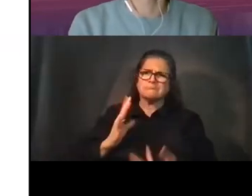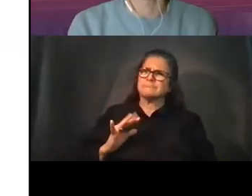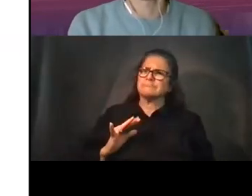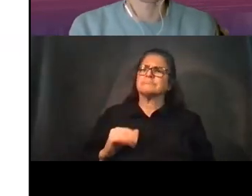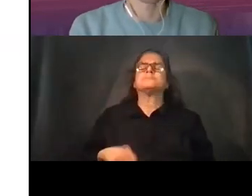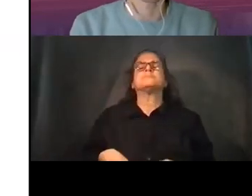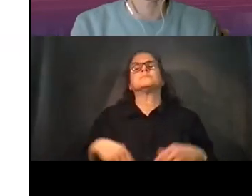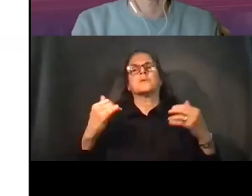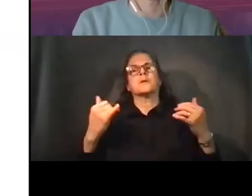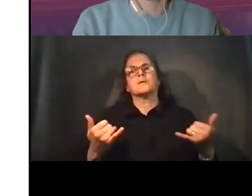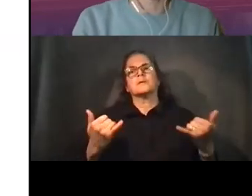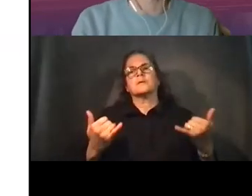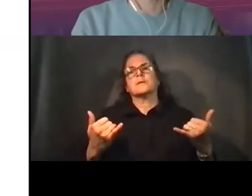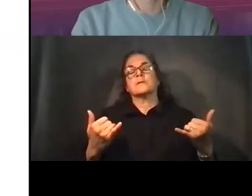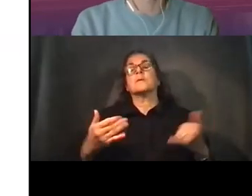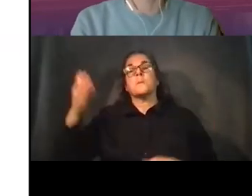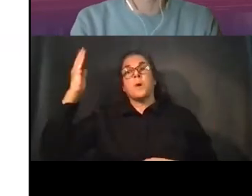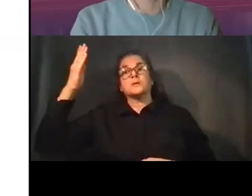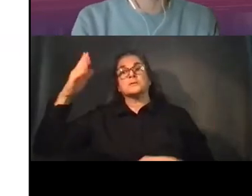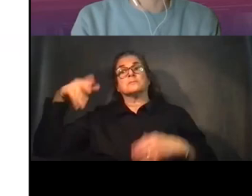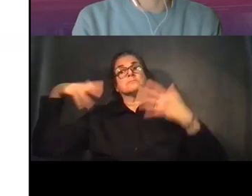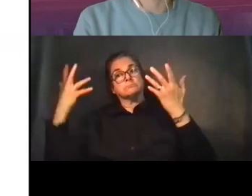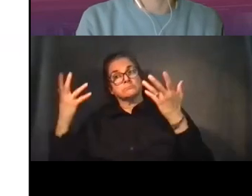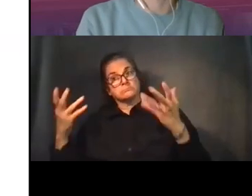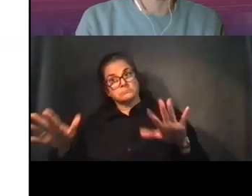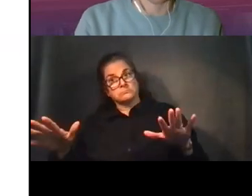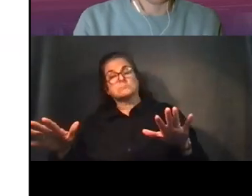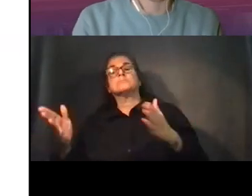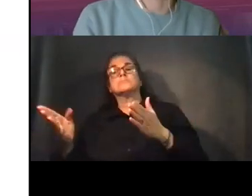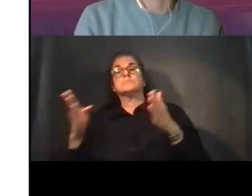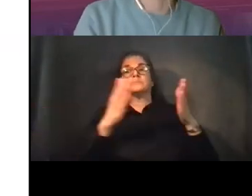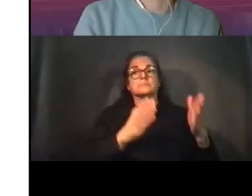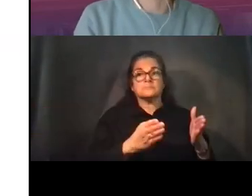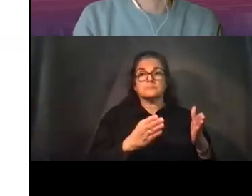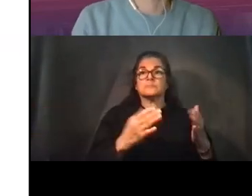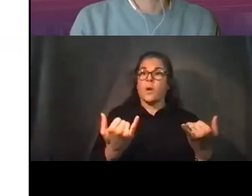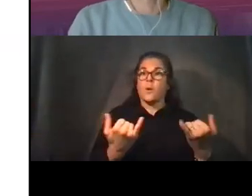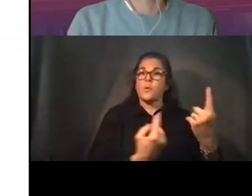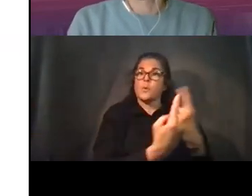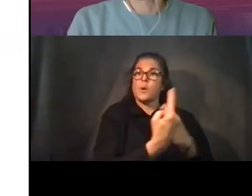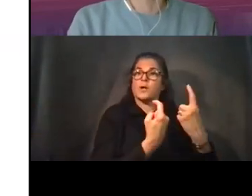move from our presentation portion of this meeting to our question and answer portion.